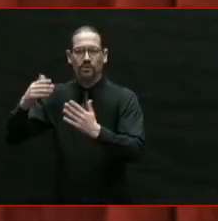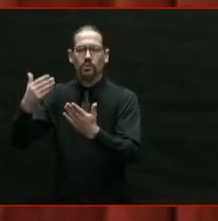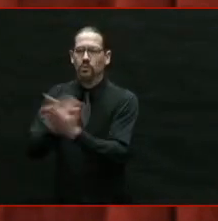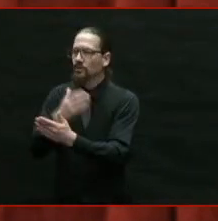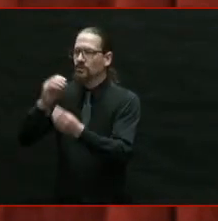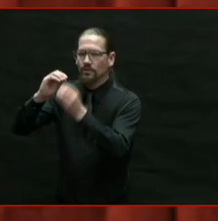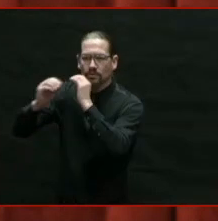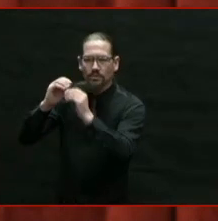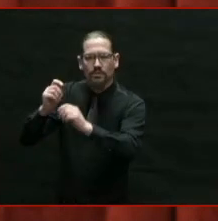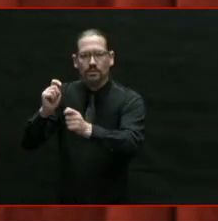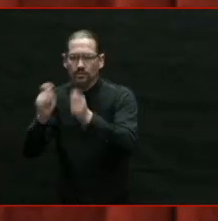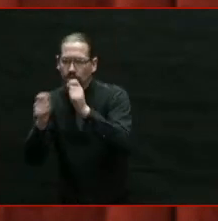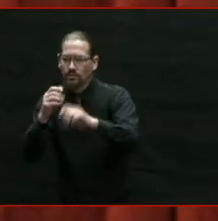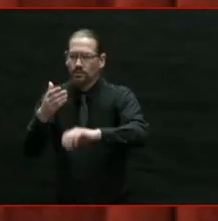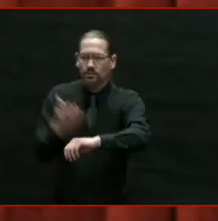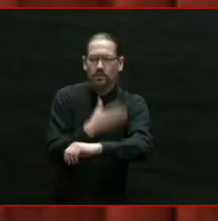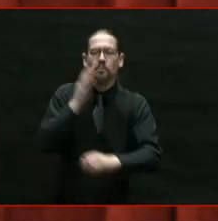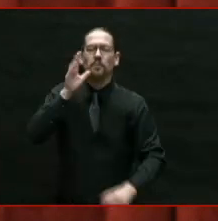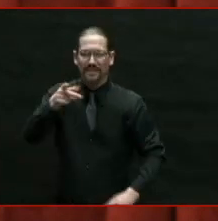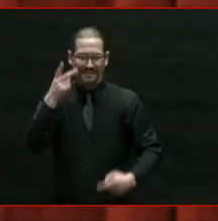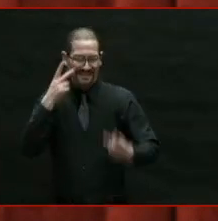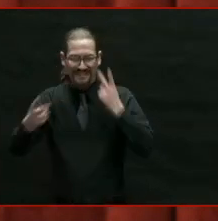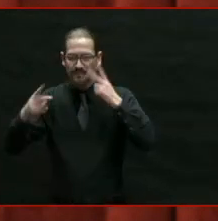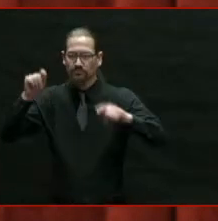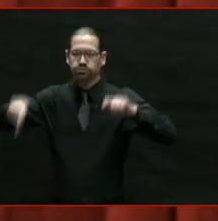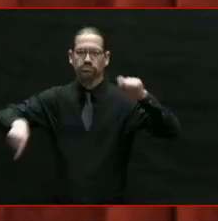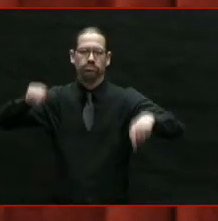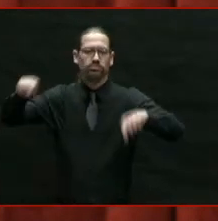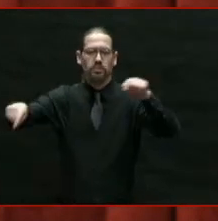In the time we've worked together these past six years,